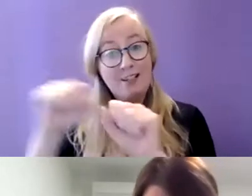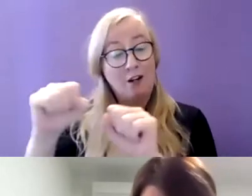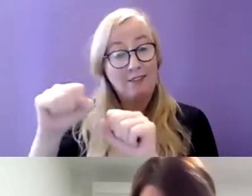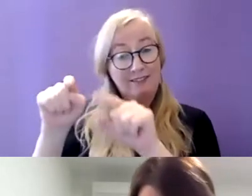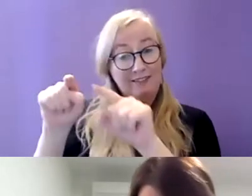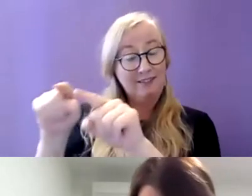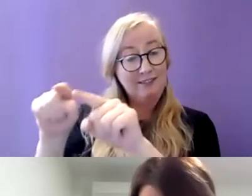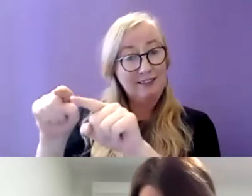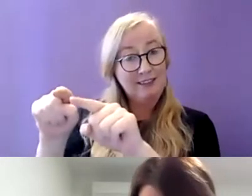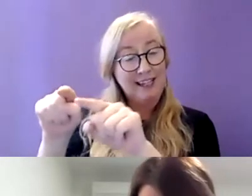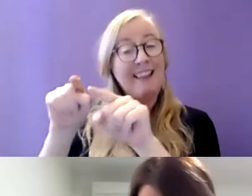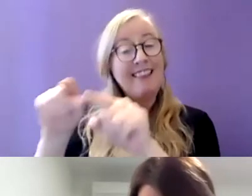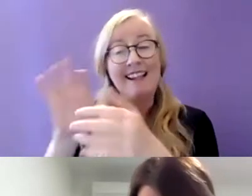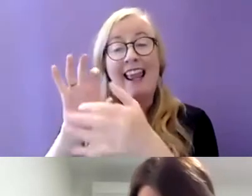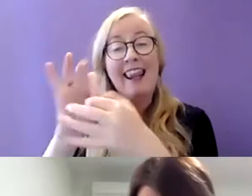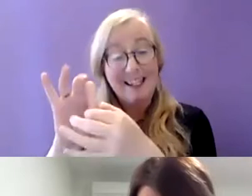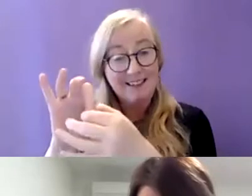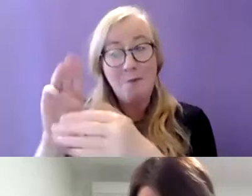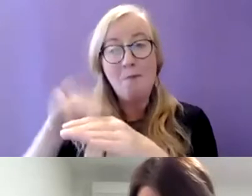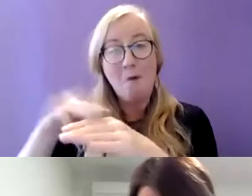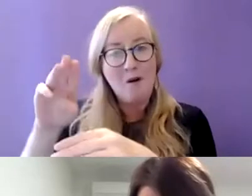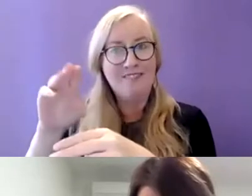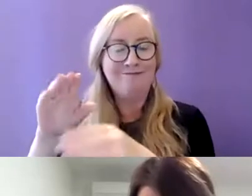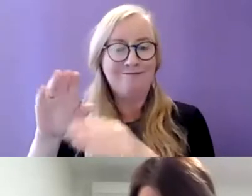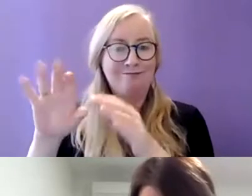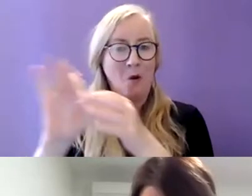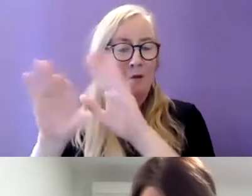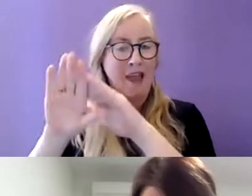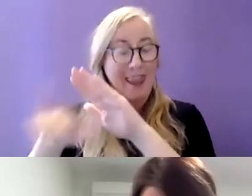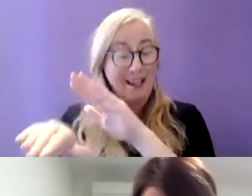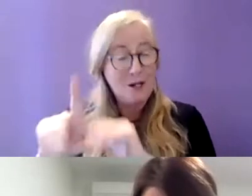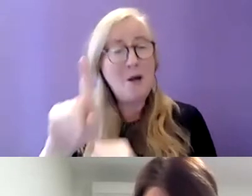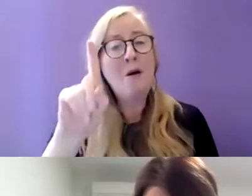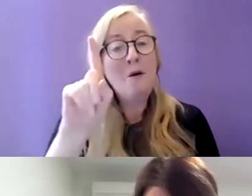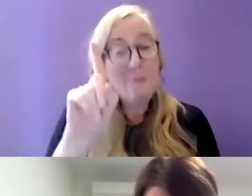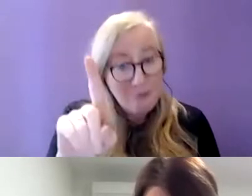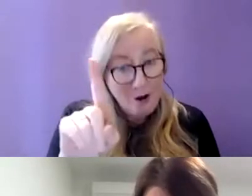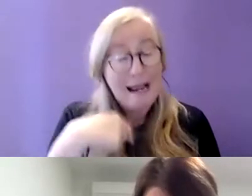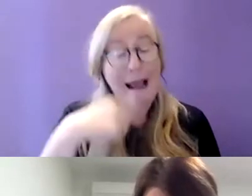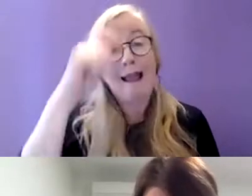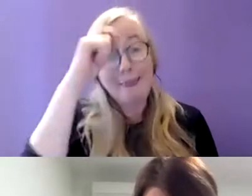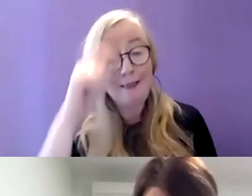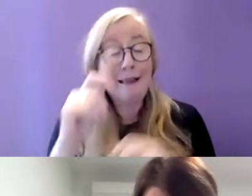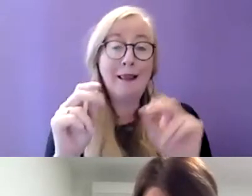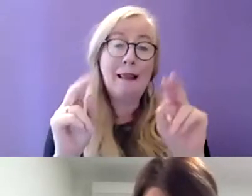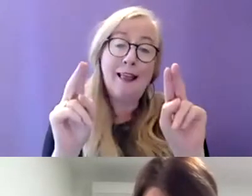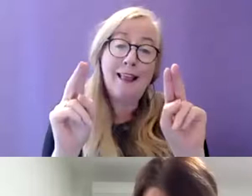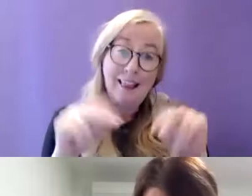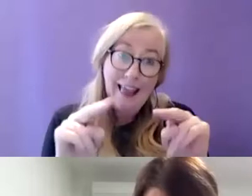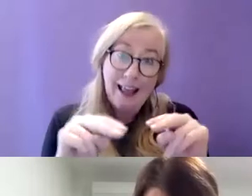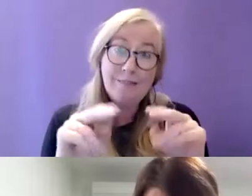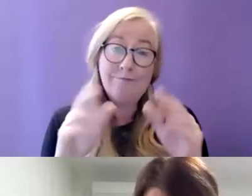related to homelessness so I think there is scope around that point with